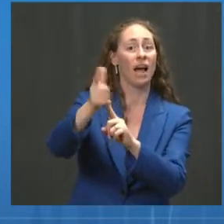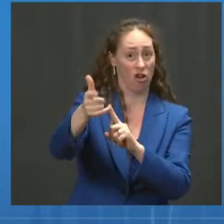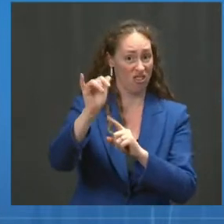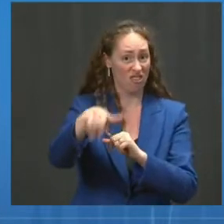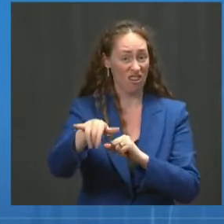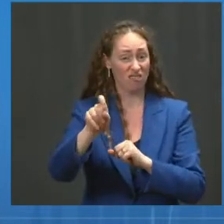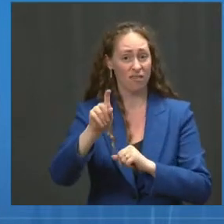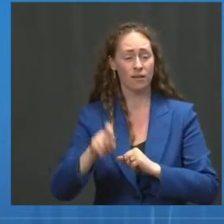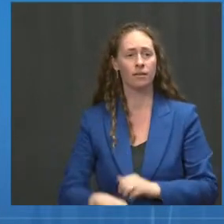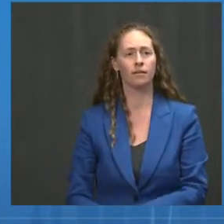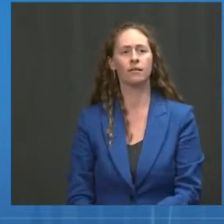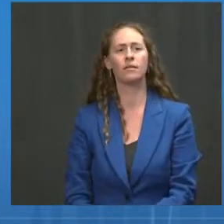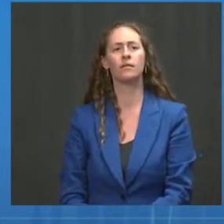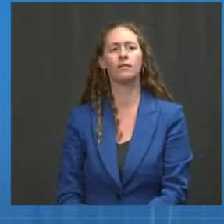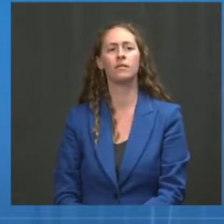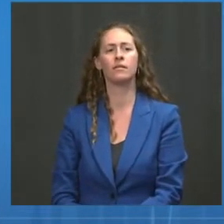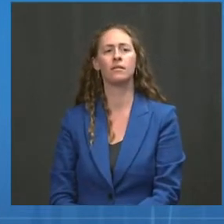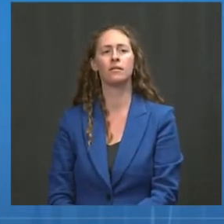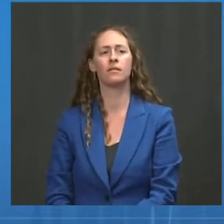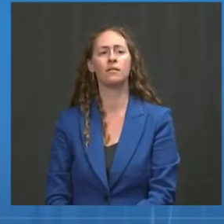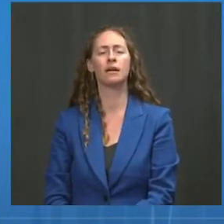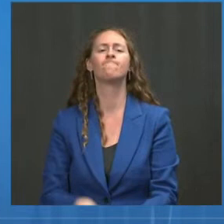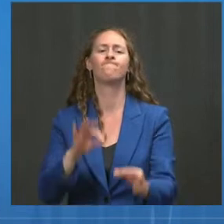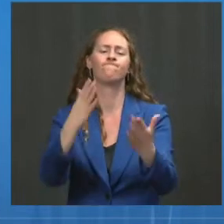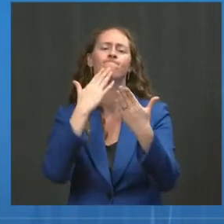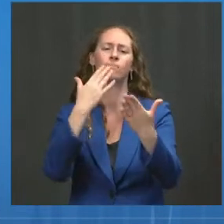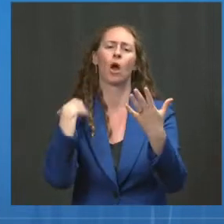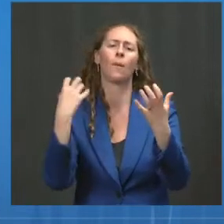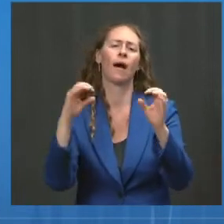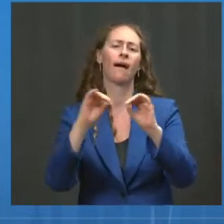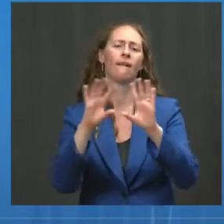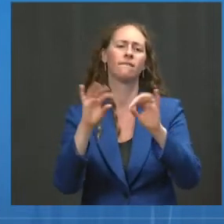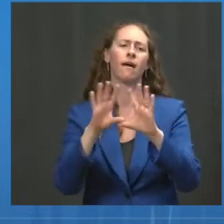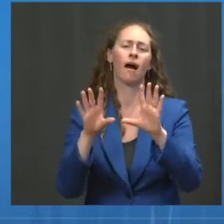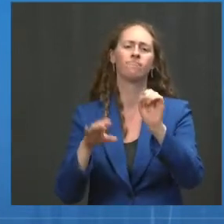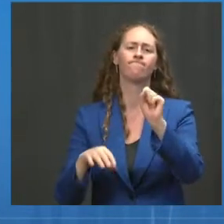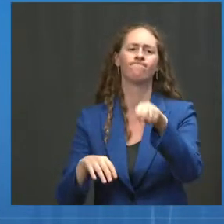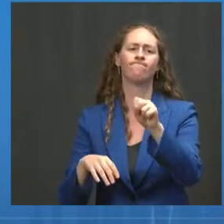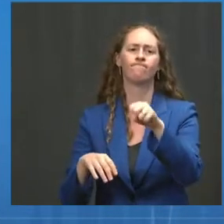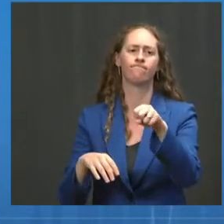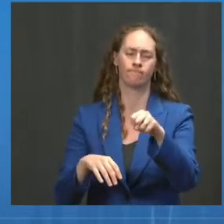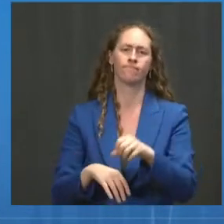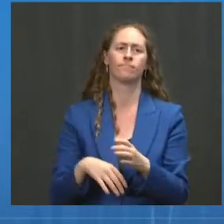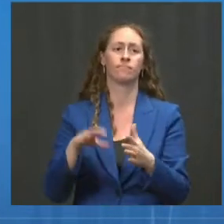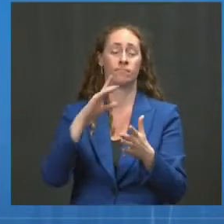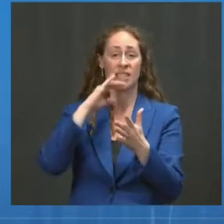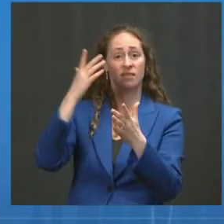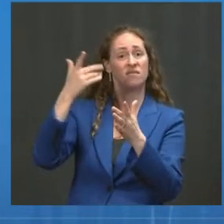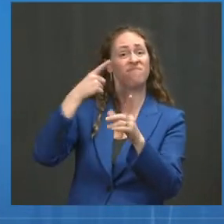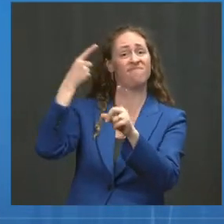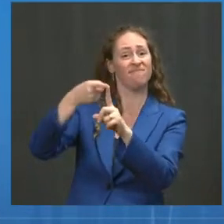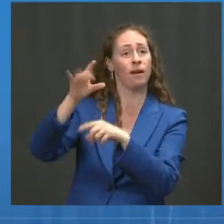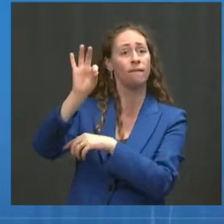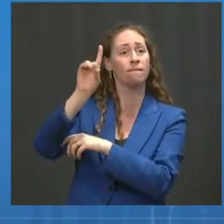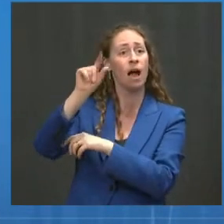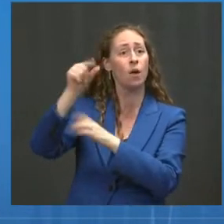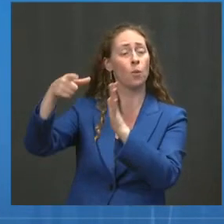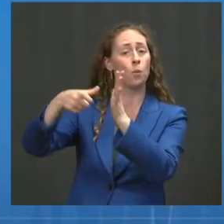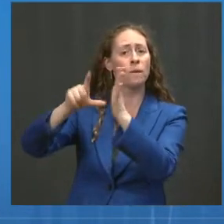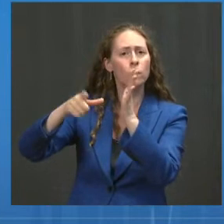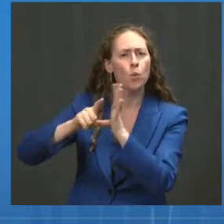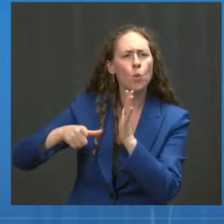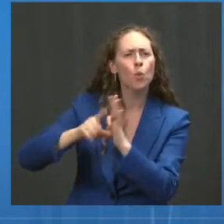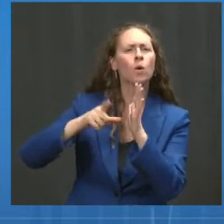noting that clarification. So we made based on the FDA review and ACIP and exactly as you said, the note that